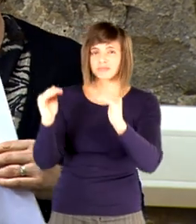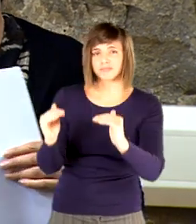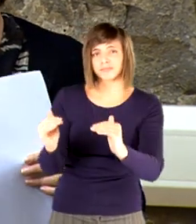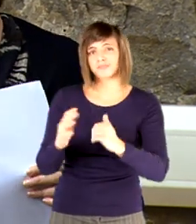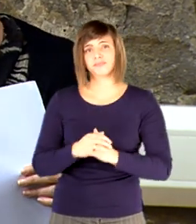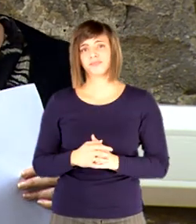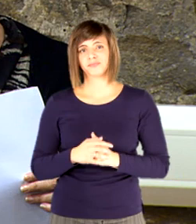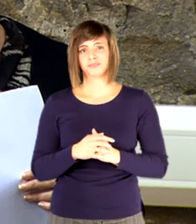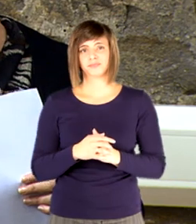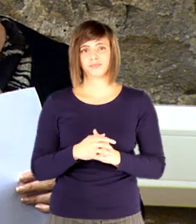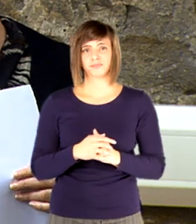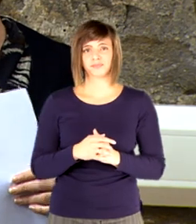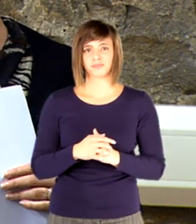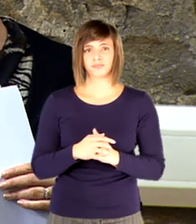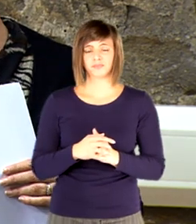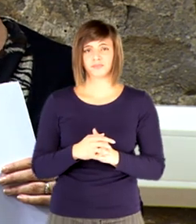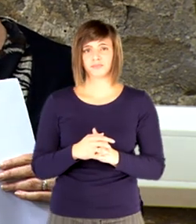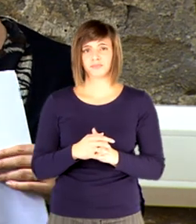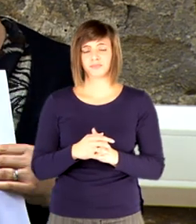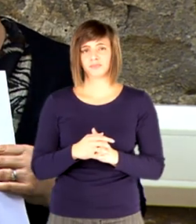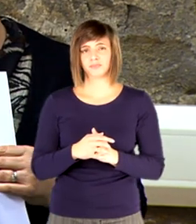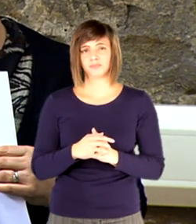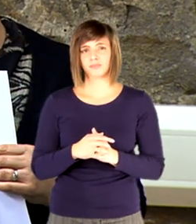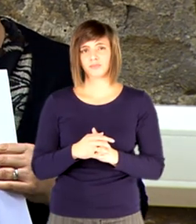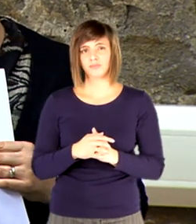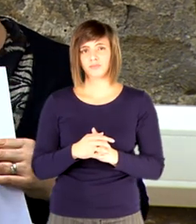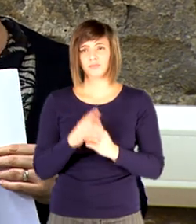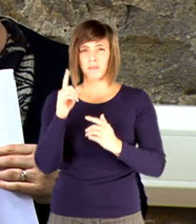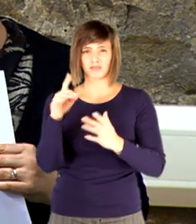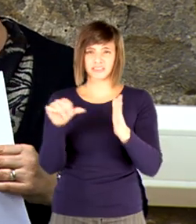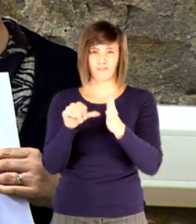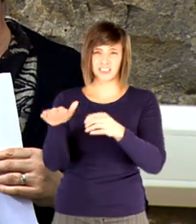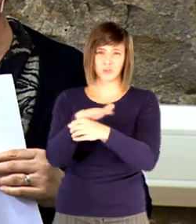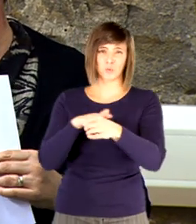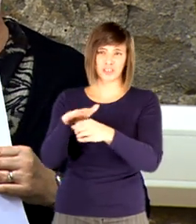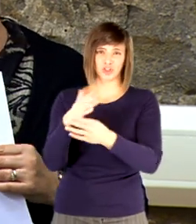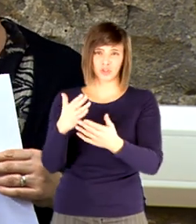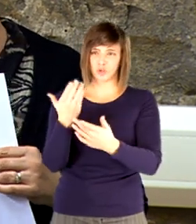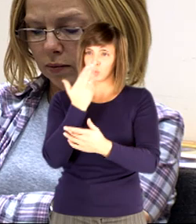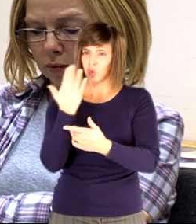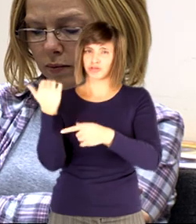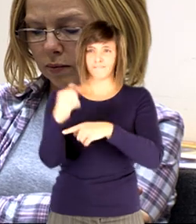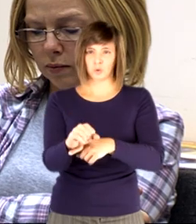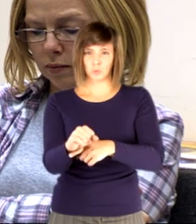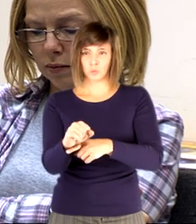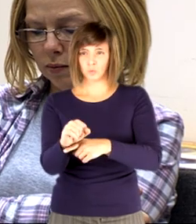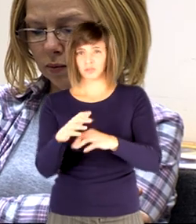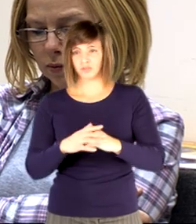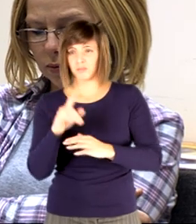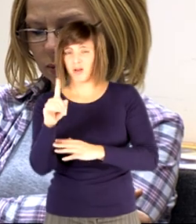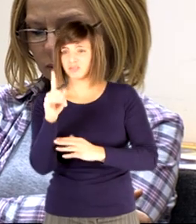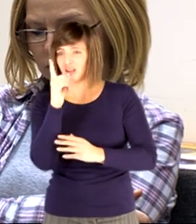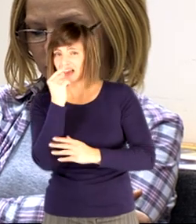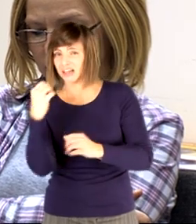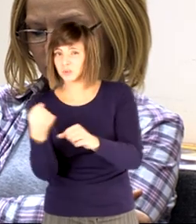it wouldn't be reasonable to expect them to do that. But that's a very high test in compatibility